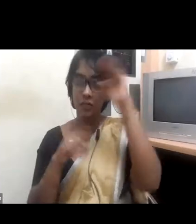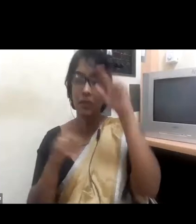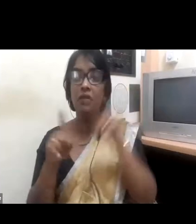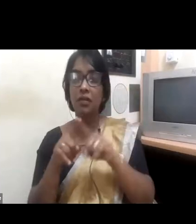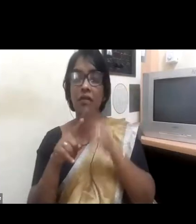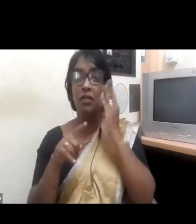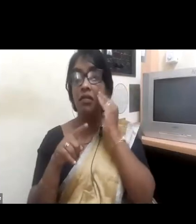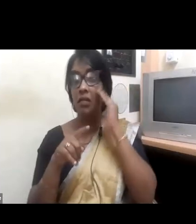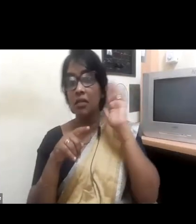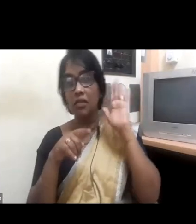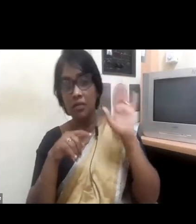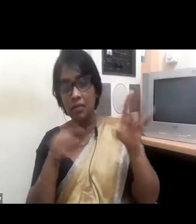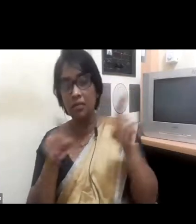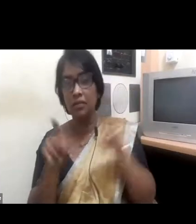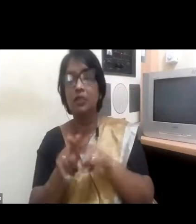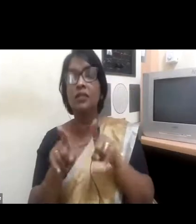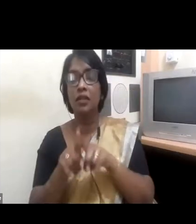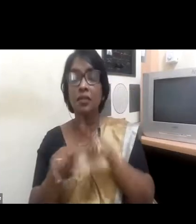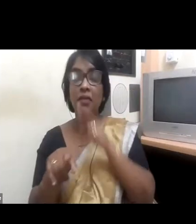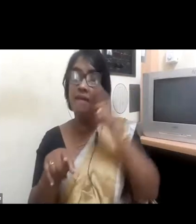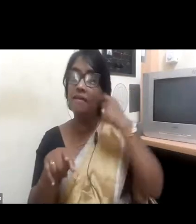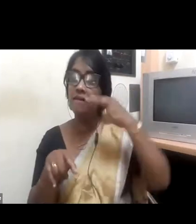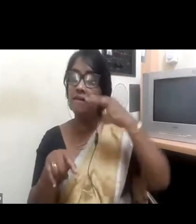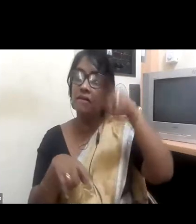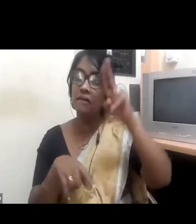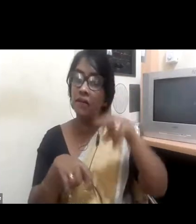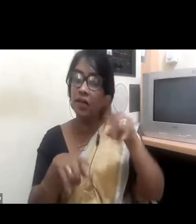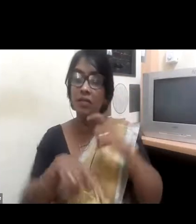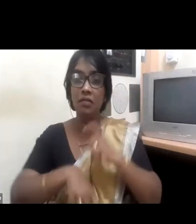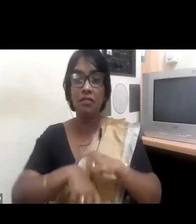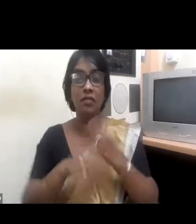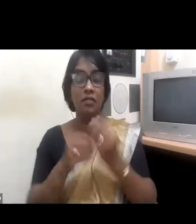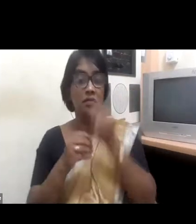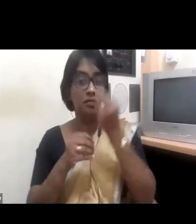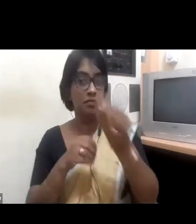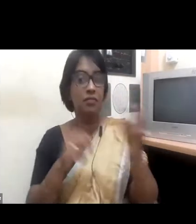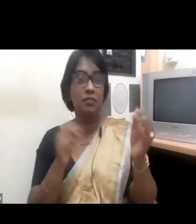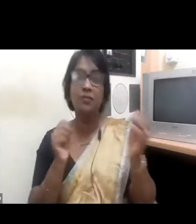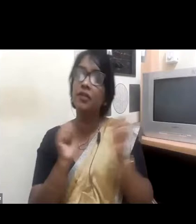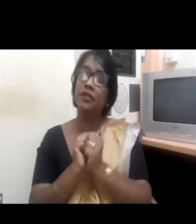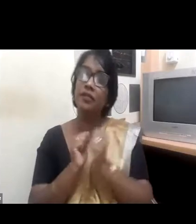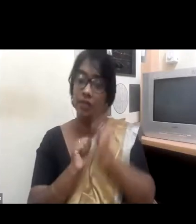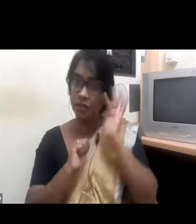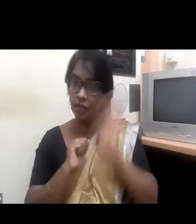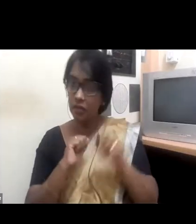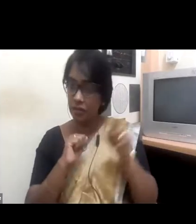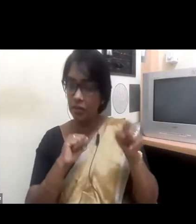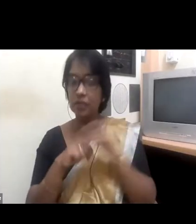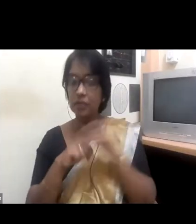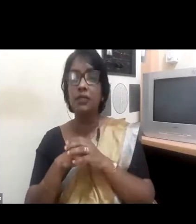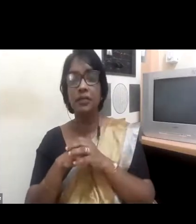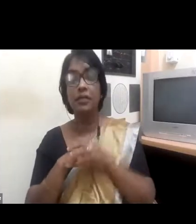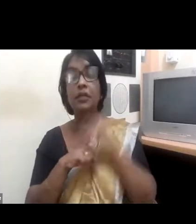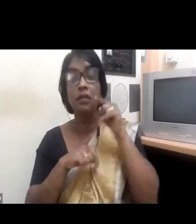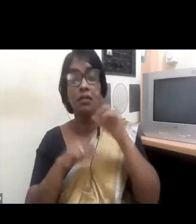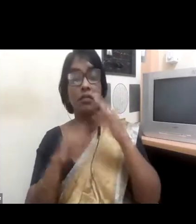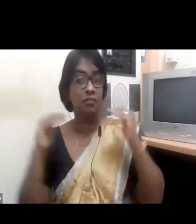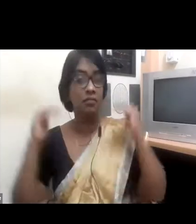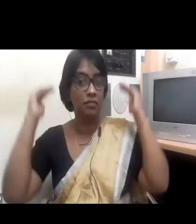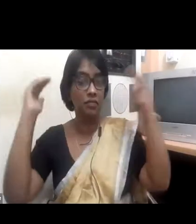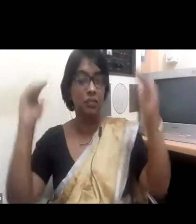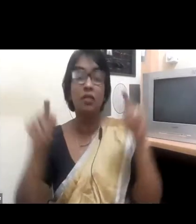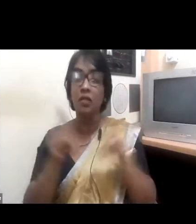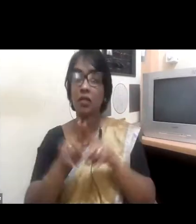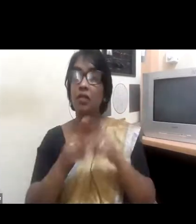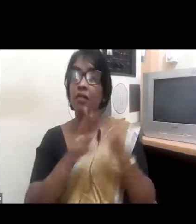so that they can pursue higher career achievements. So